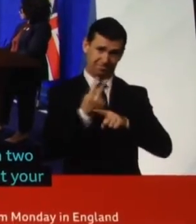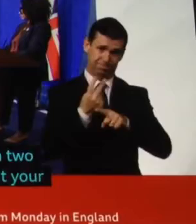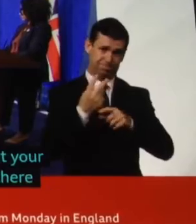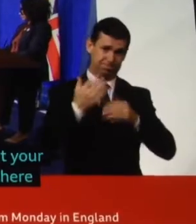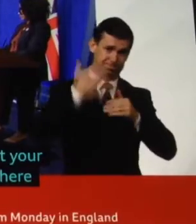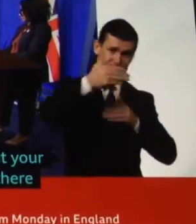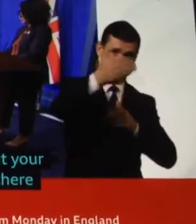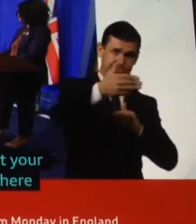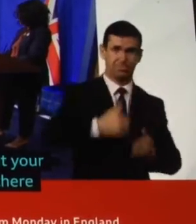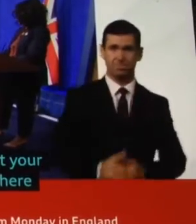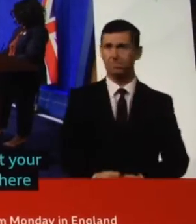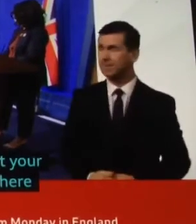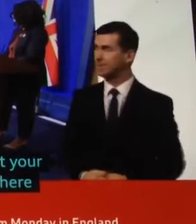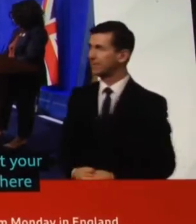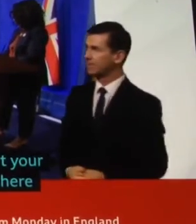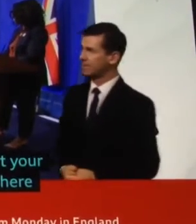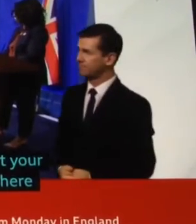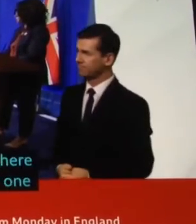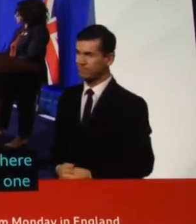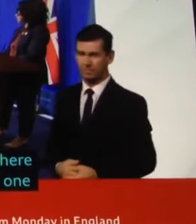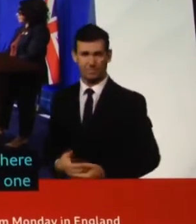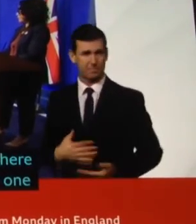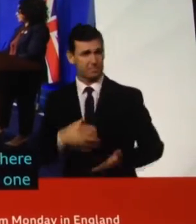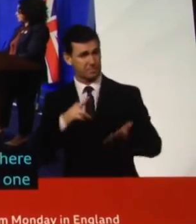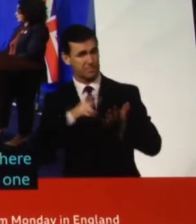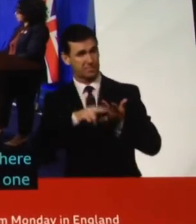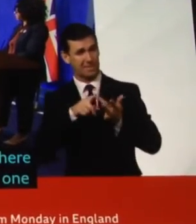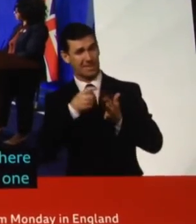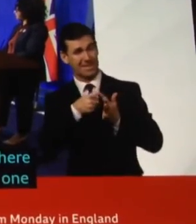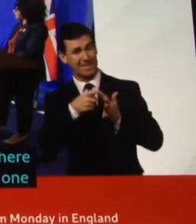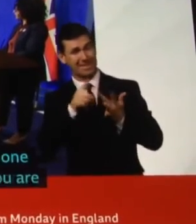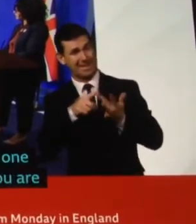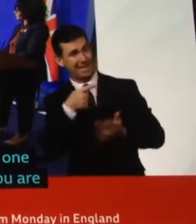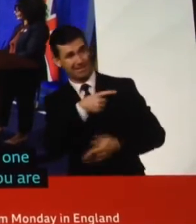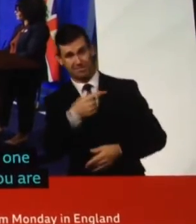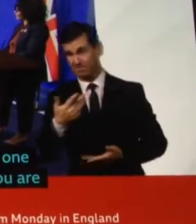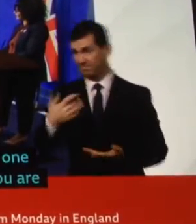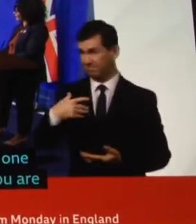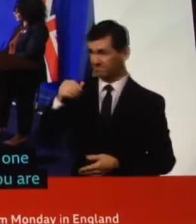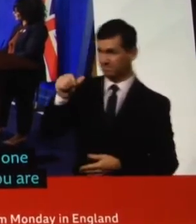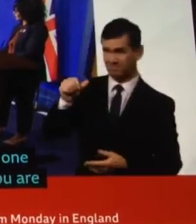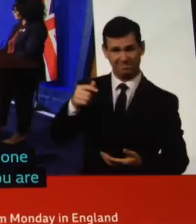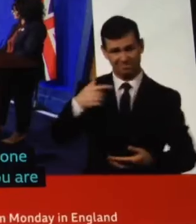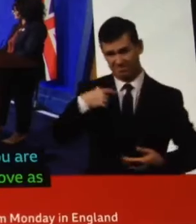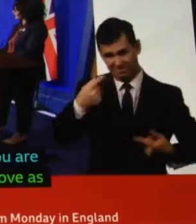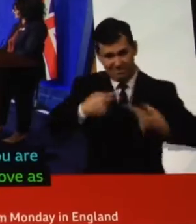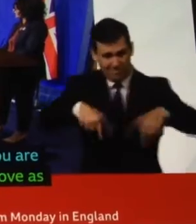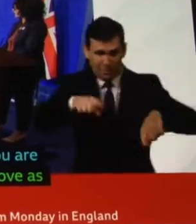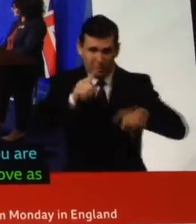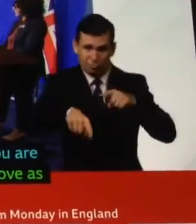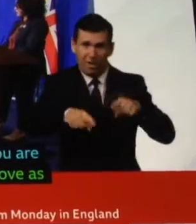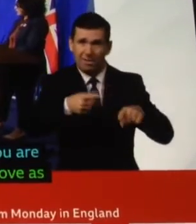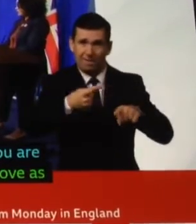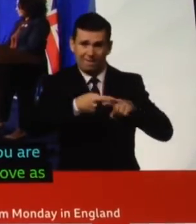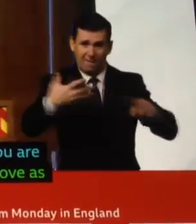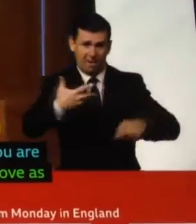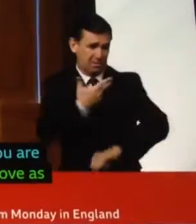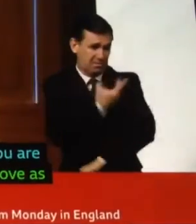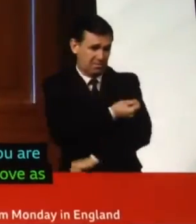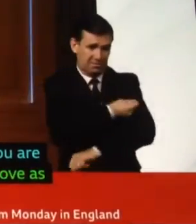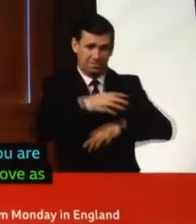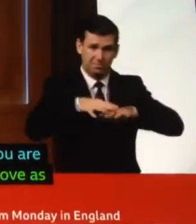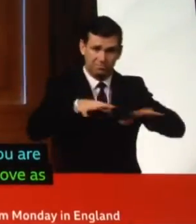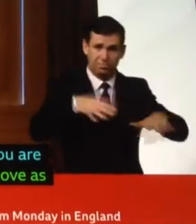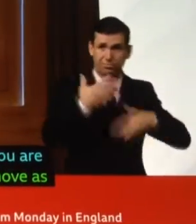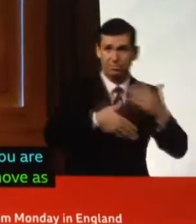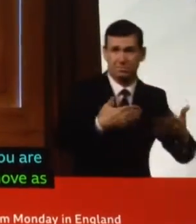implying. Nicky? Yeah, I mean, all we can do is move as fast as we can so we can get people protected. And that's why the